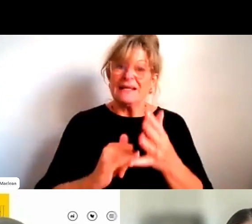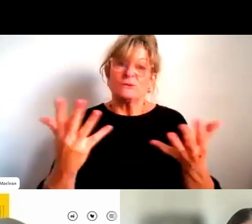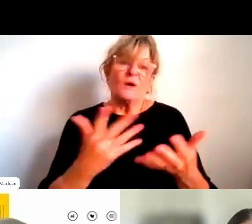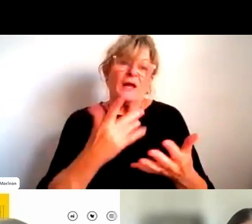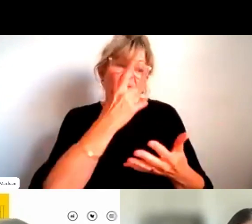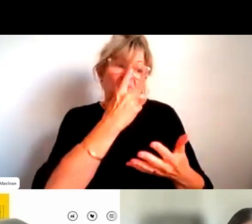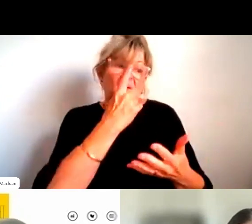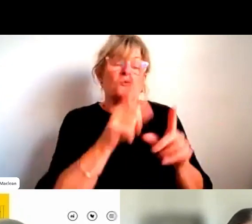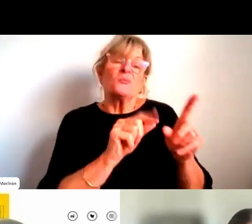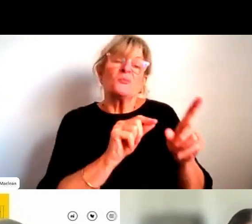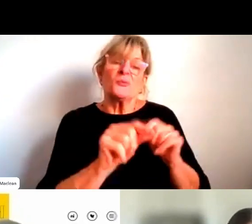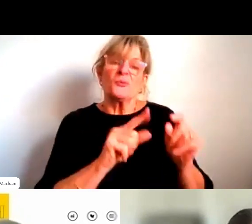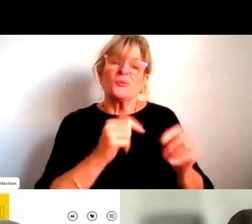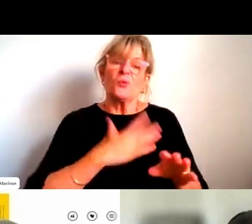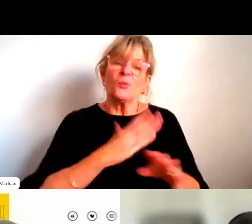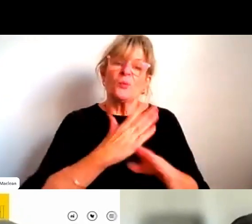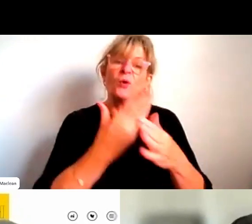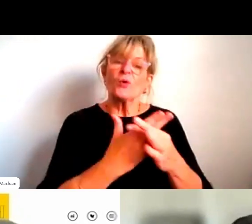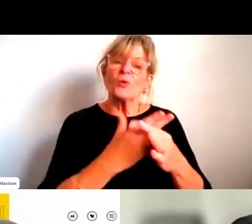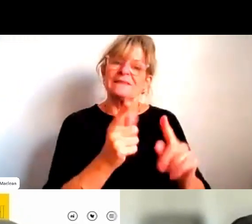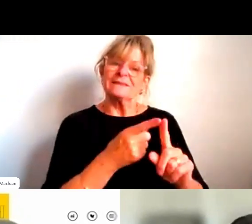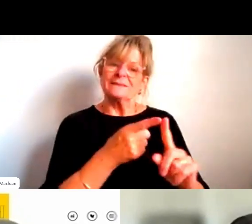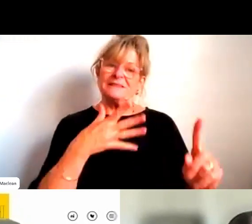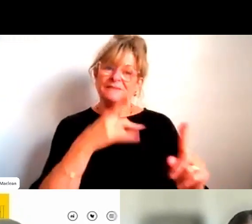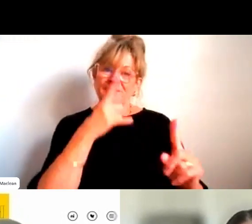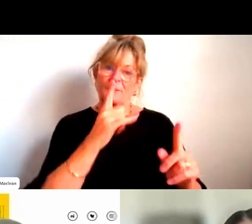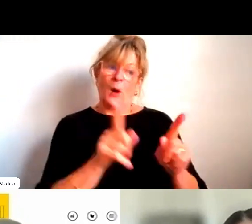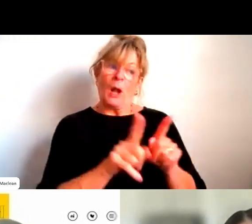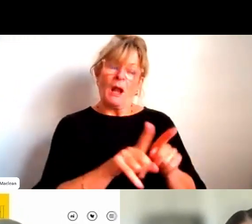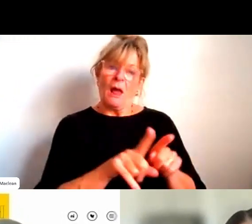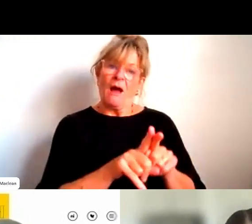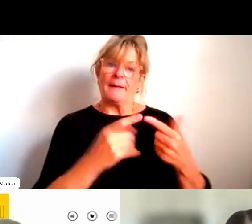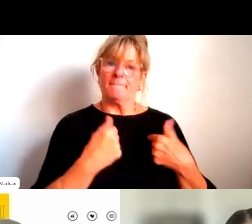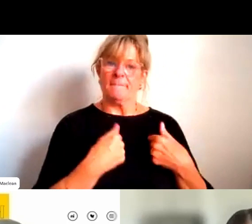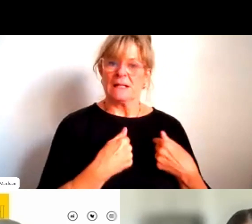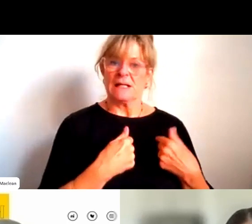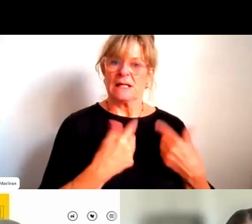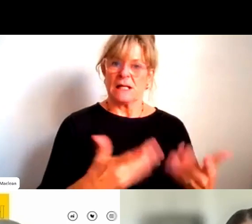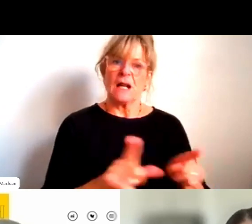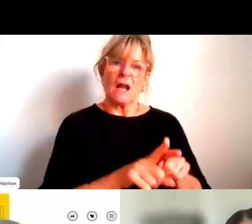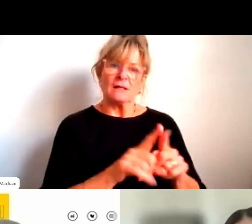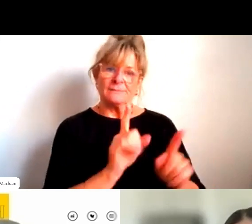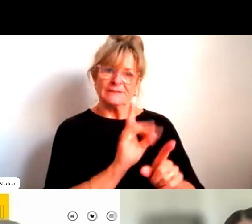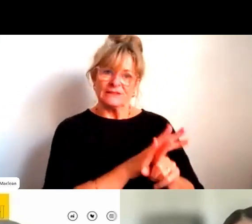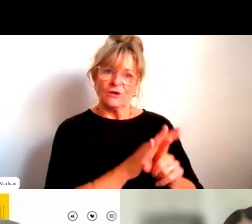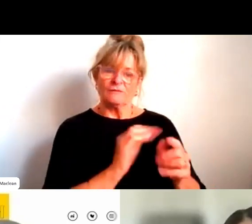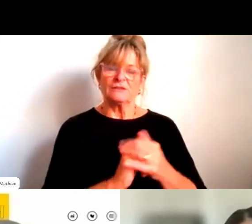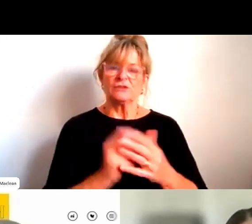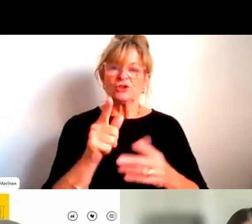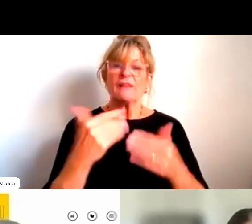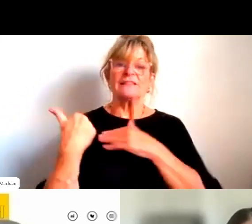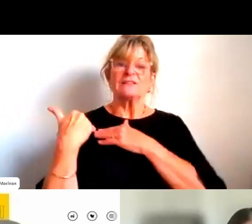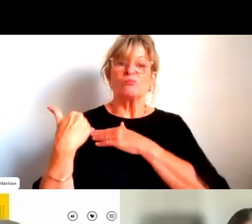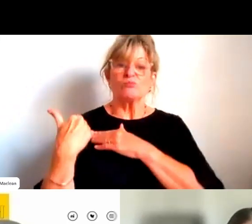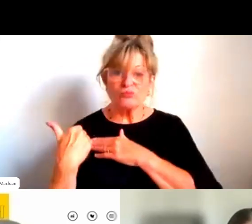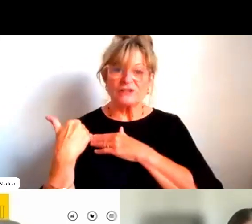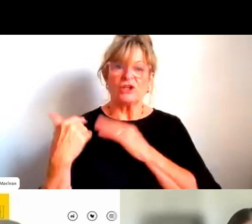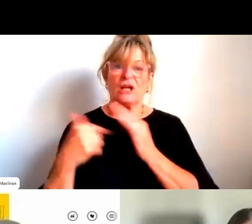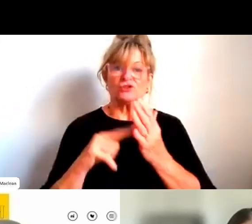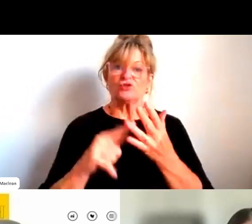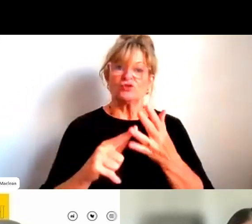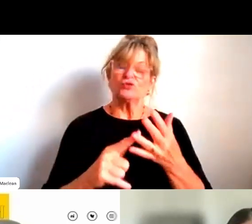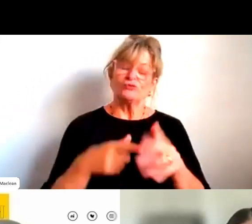certain preconceived notions of others. For those who do get to leadership positions, despite that pressure exists to conform to gender leadership